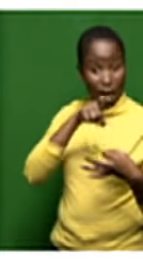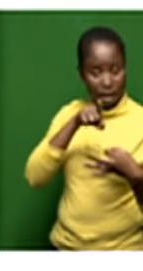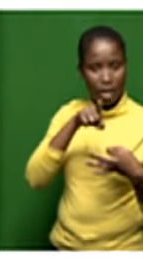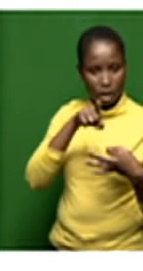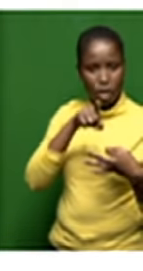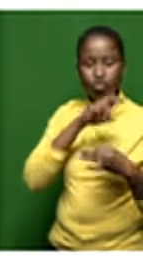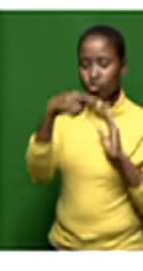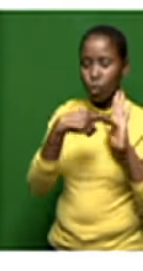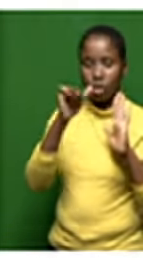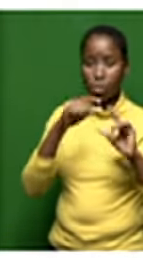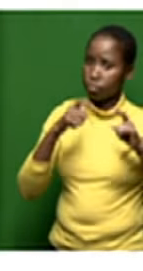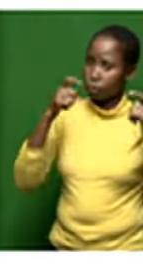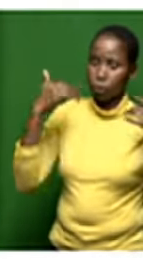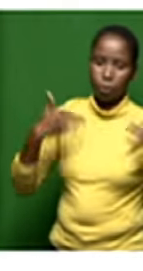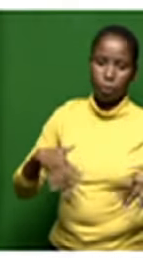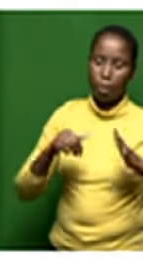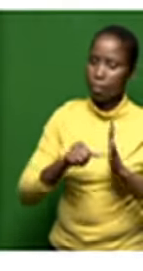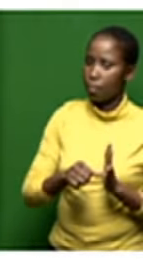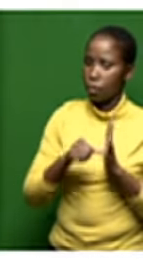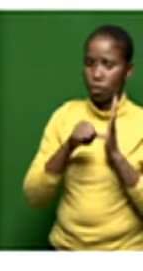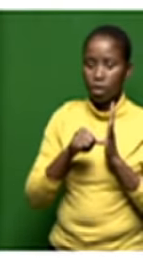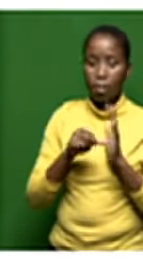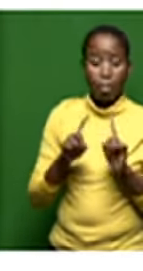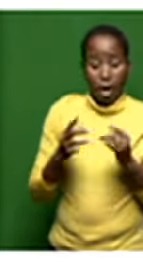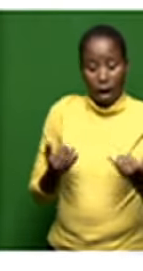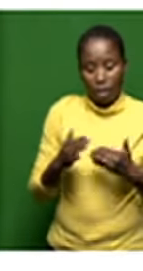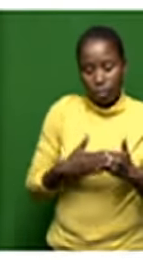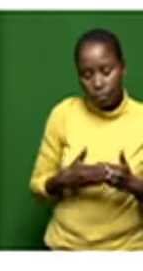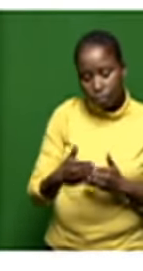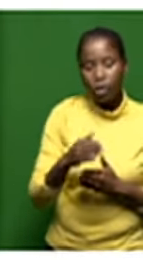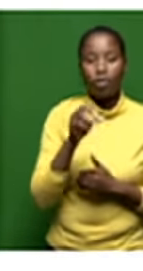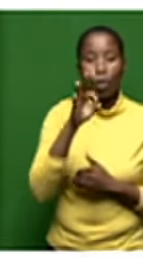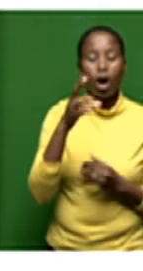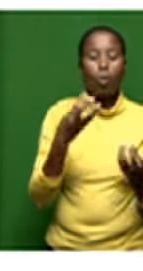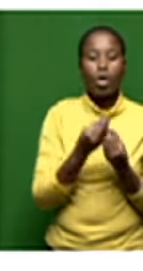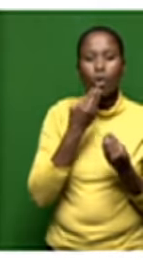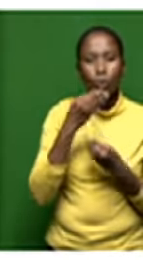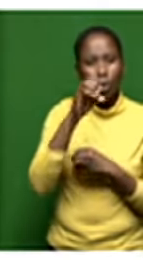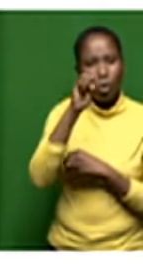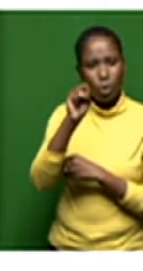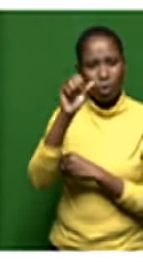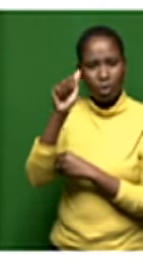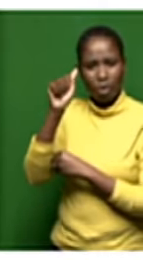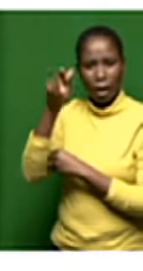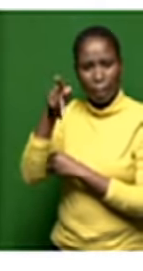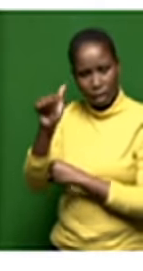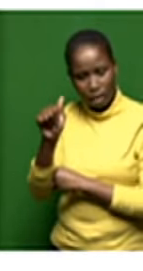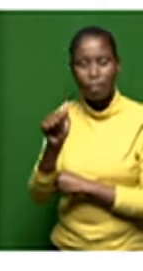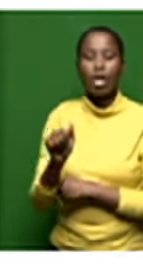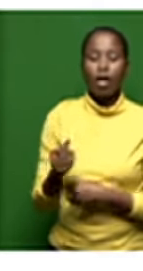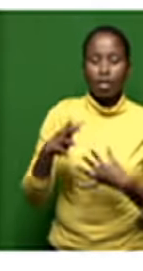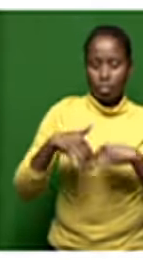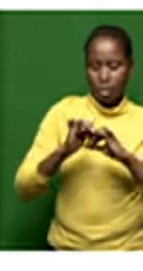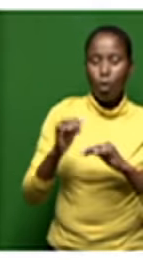would be going forward as well and in terms of um how we move forward with supper the pilots have concluded um new employment